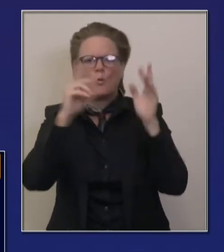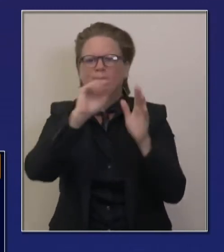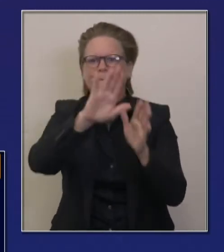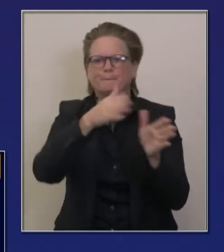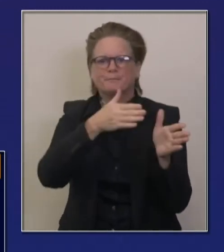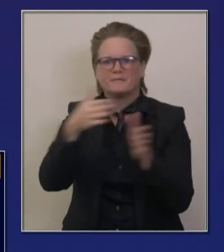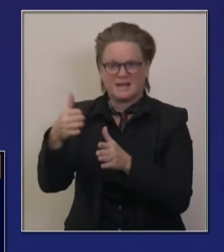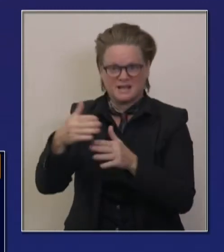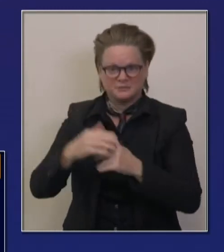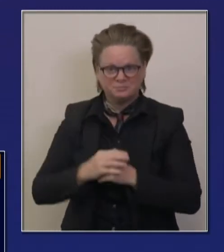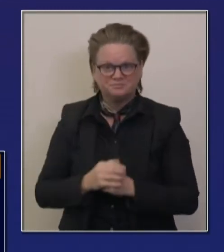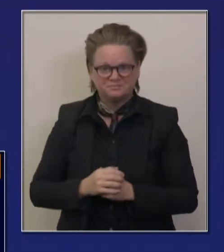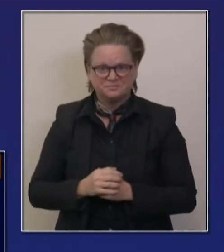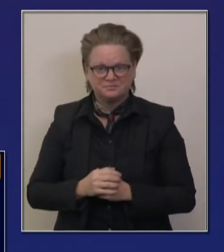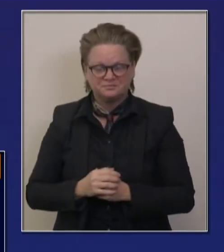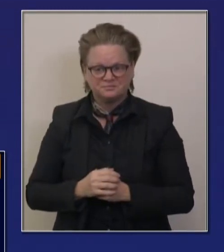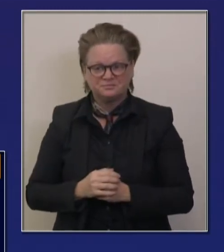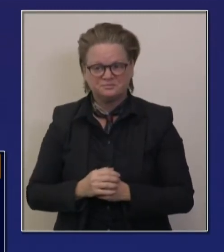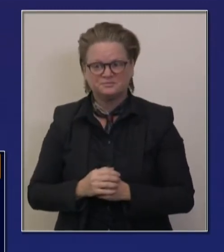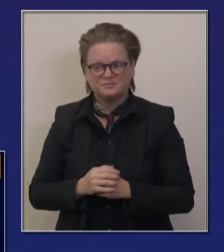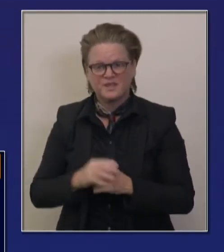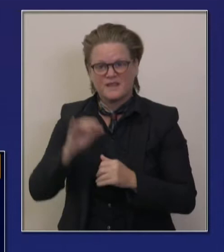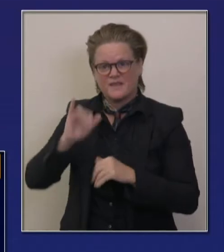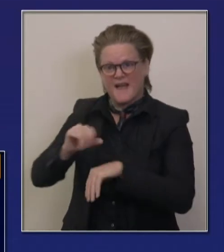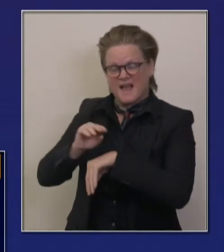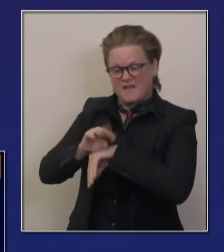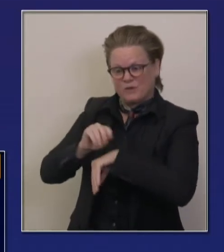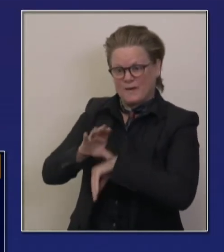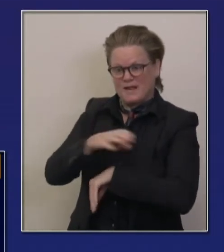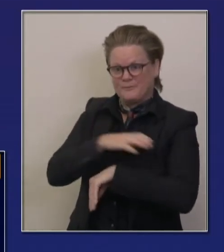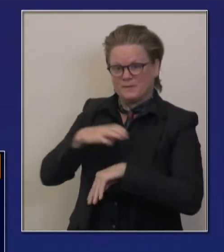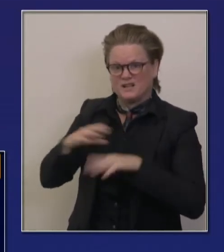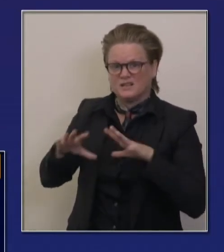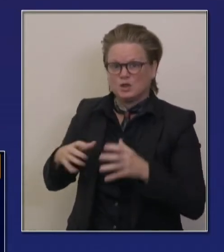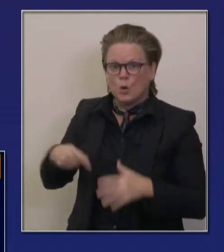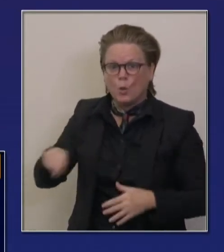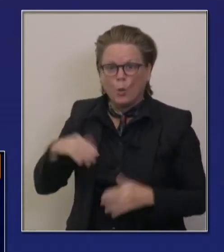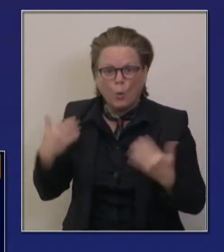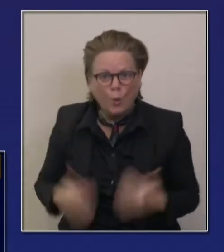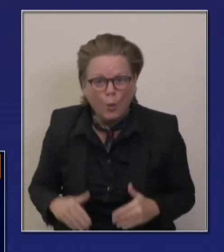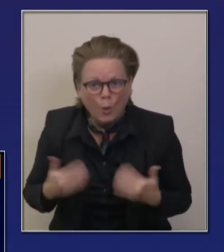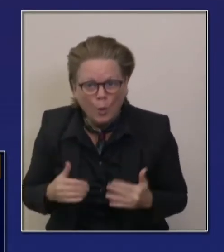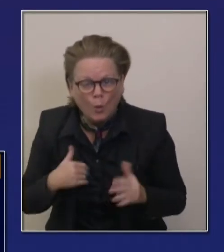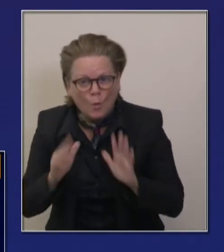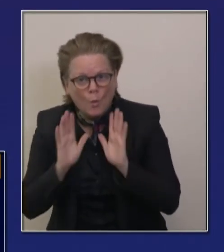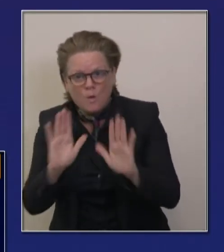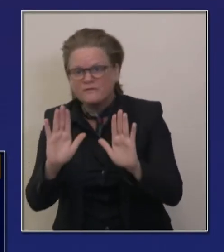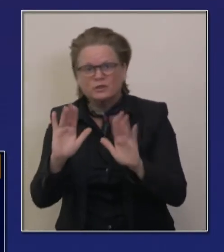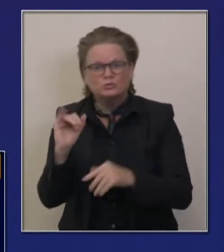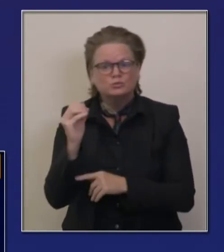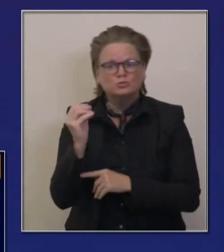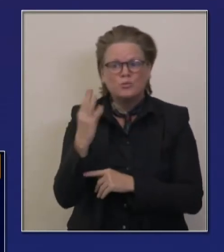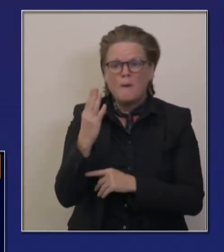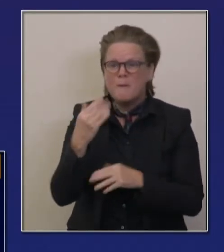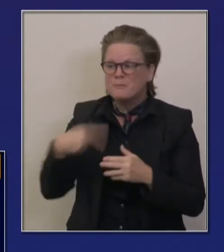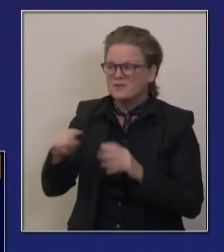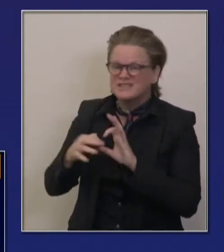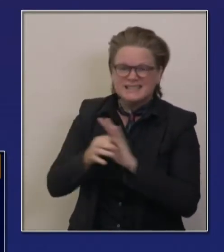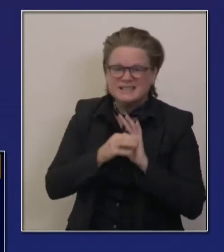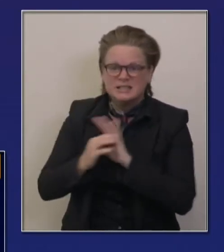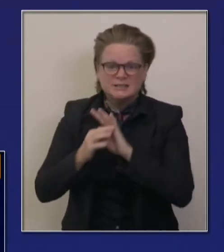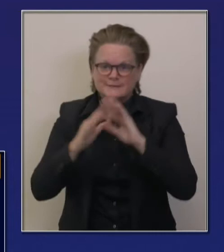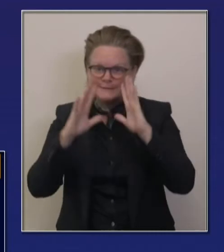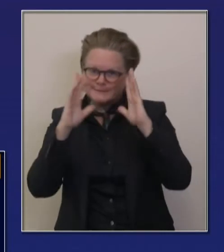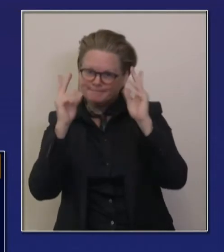a magnificent job, this advisory committee and our working groups. Uh, so that next meeting for the next phase,